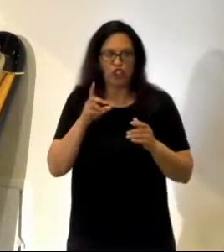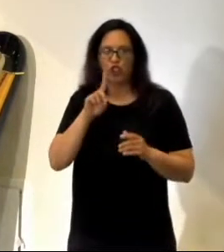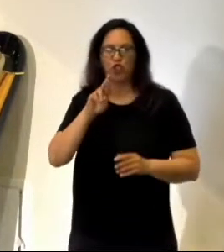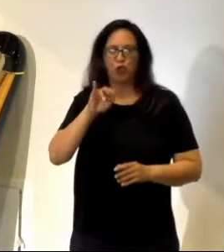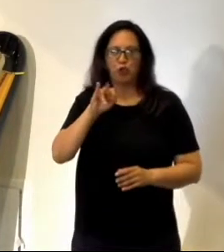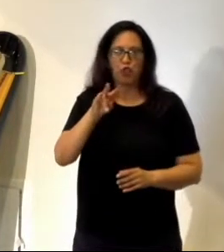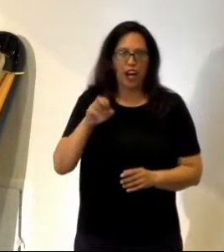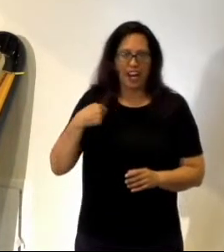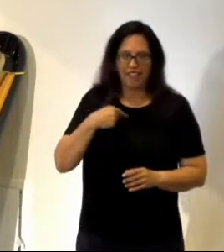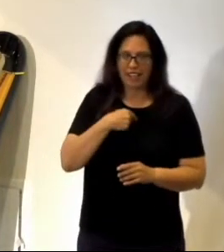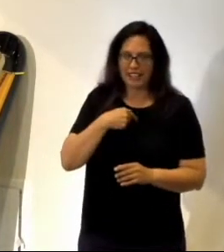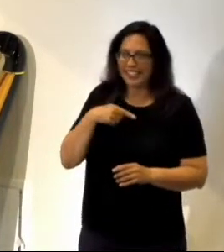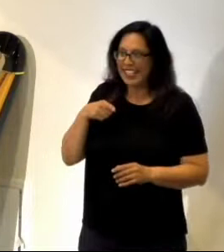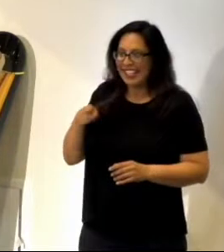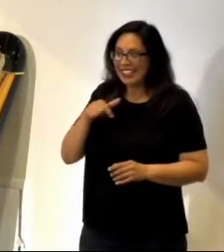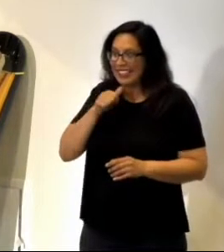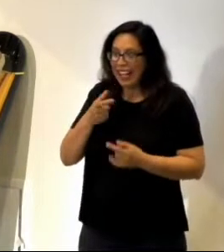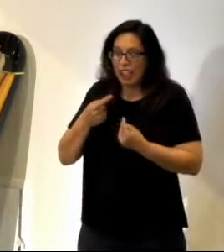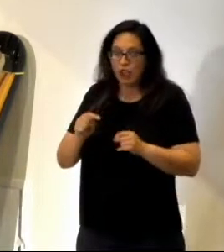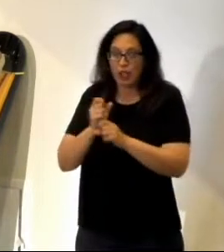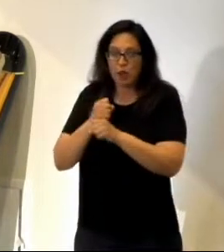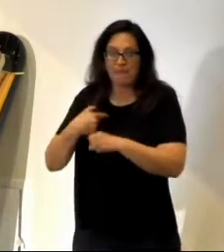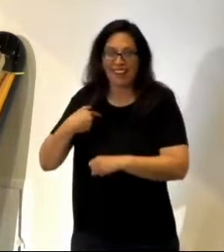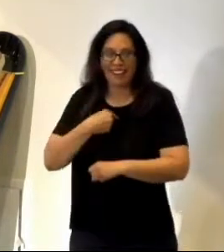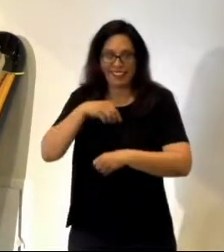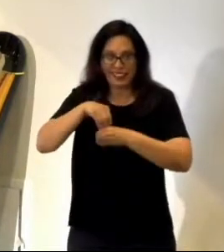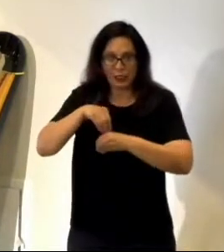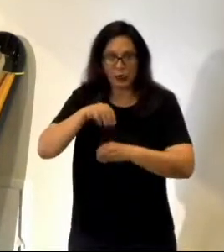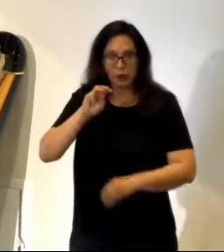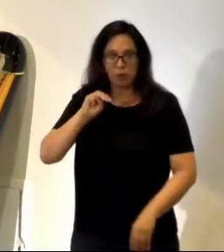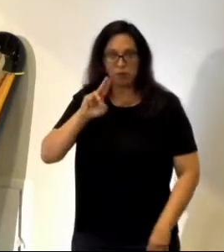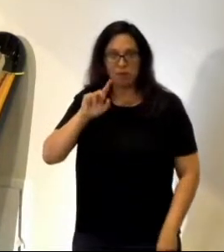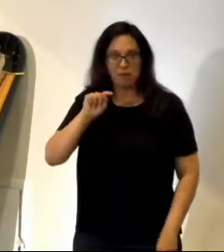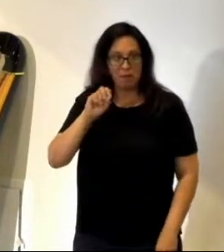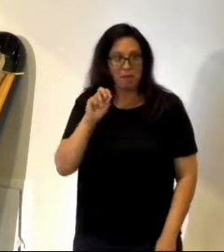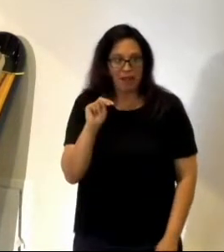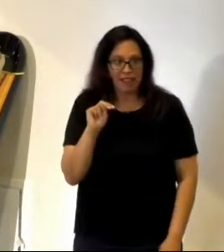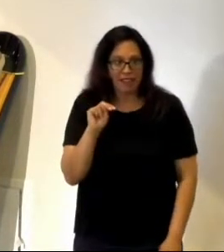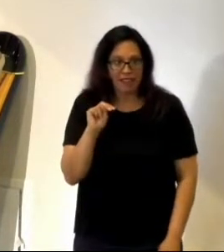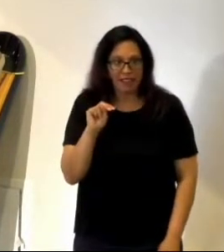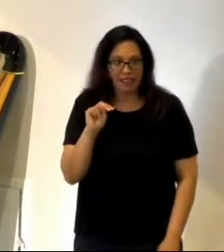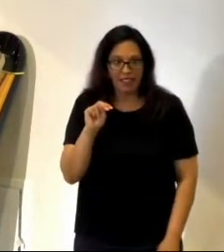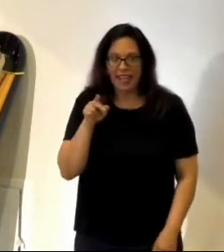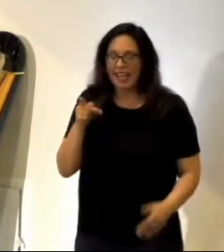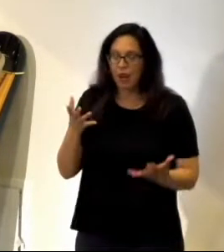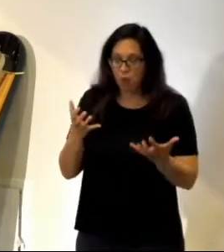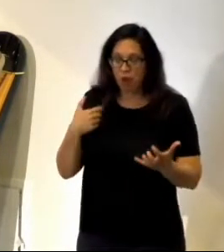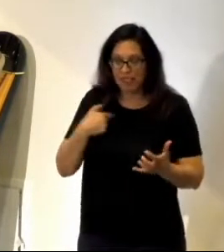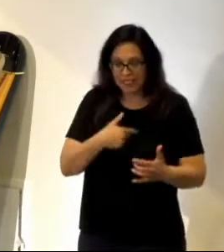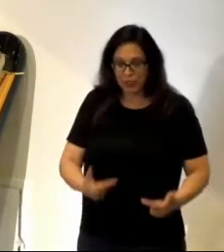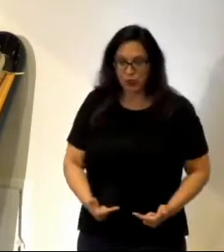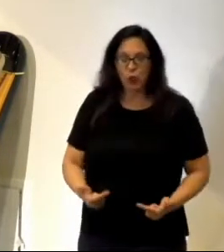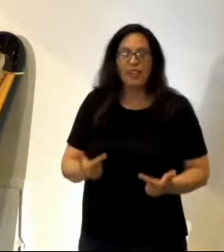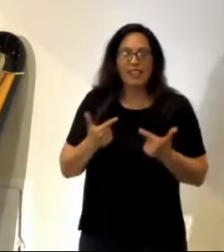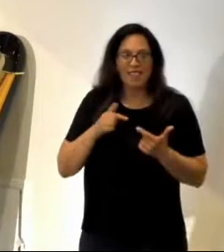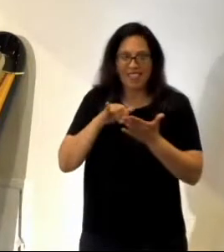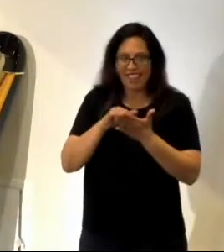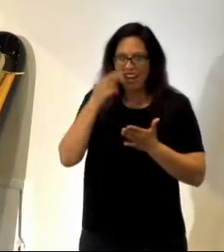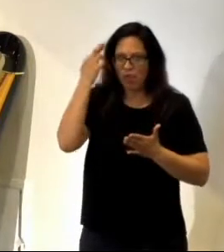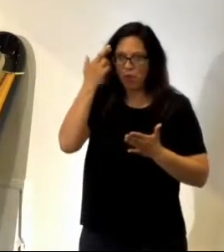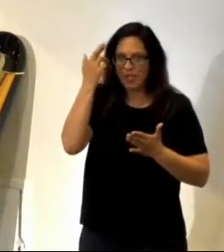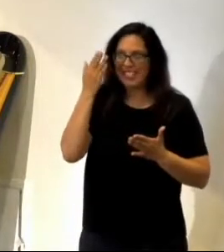he's not trying to make mutton out of all of us. Instead, Jesus wants us to live. And that's why he